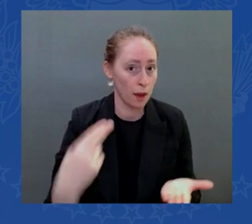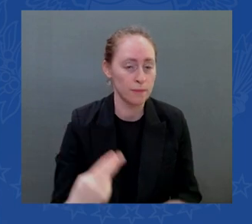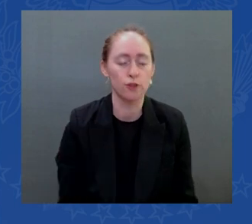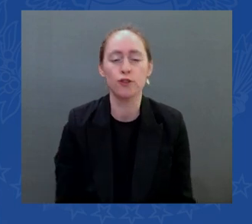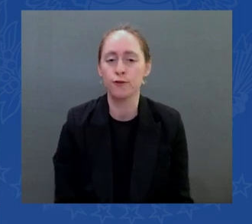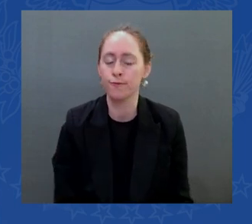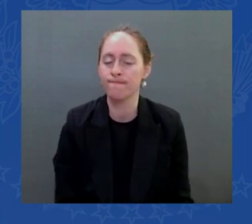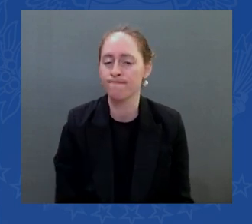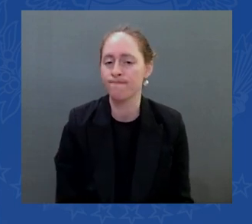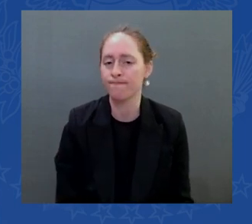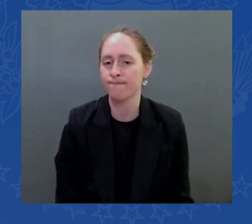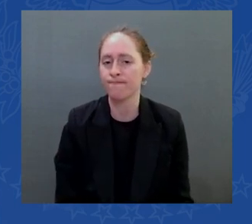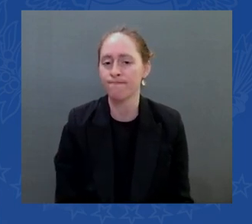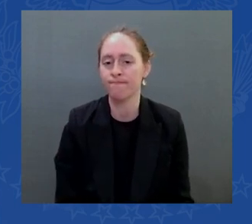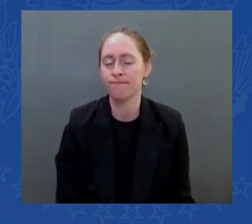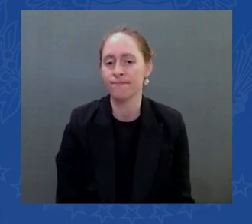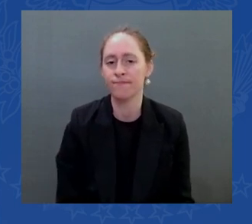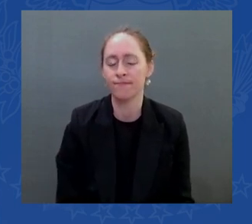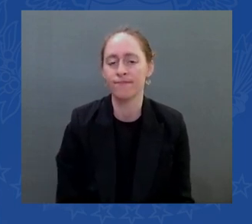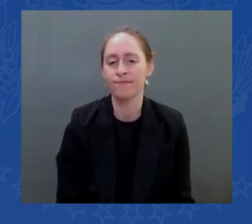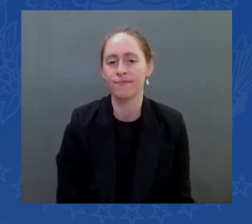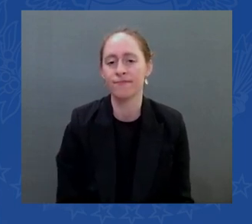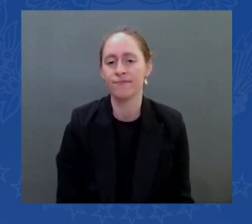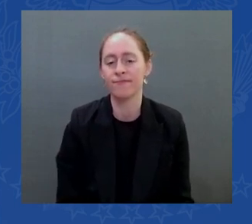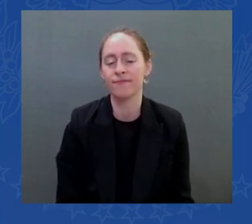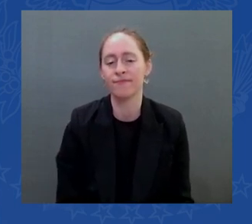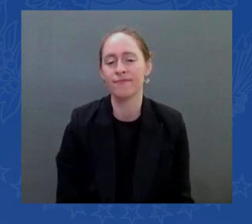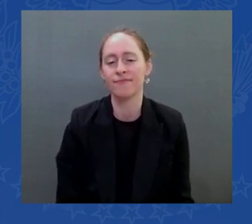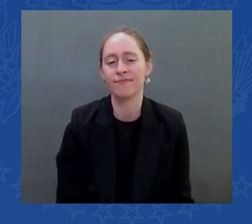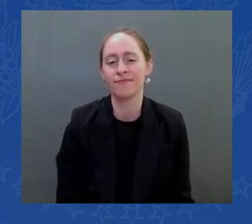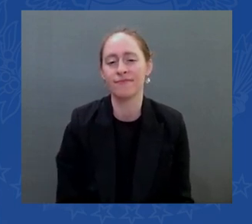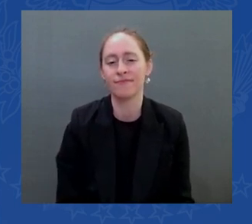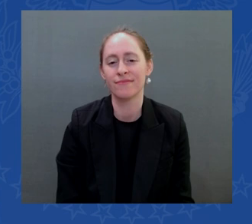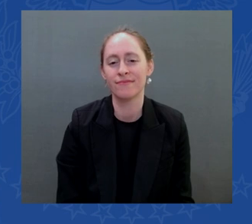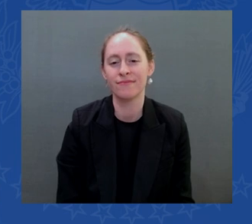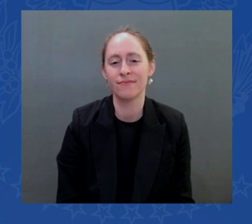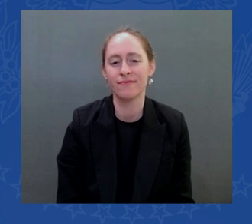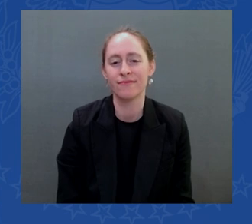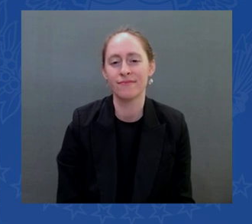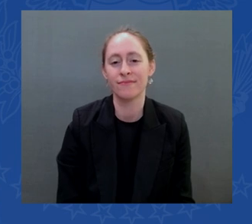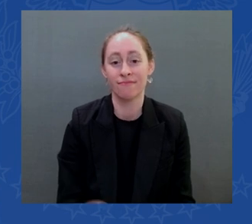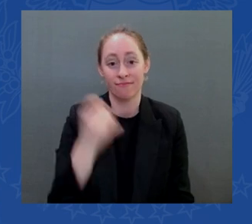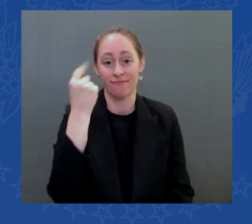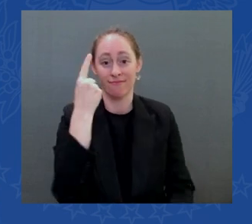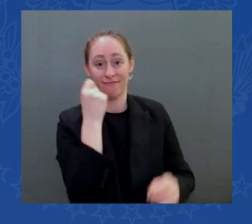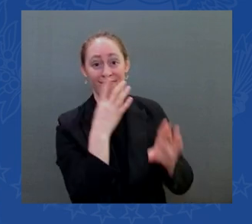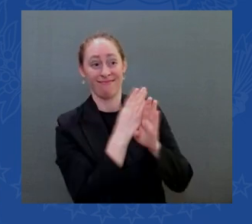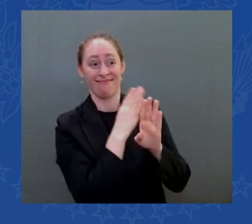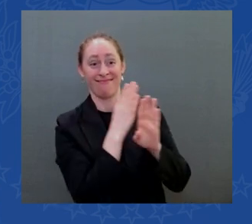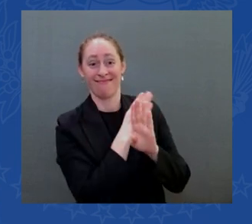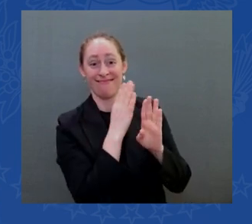the last fellow had this job kept talking about infrastructure week for four years